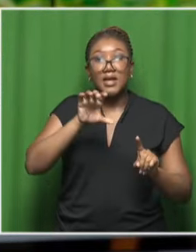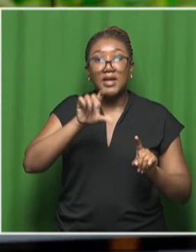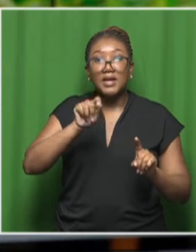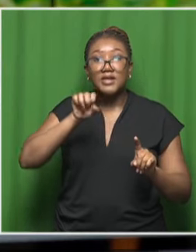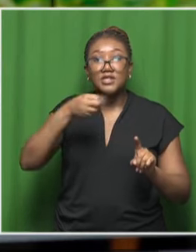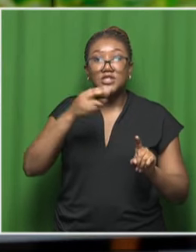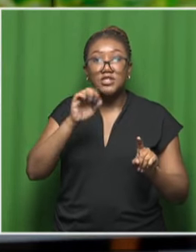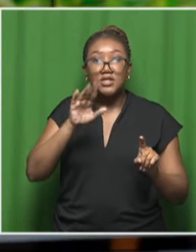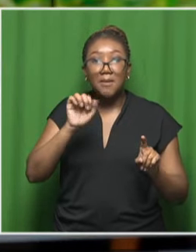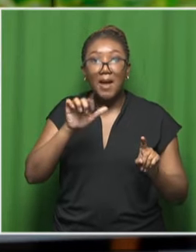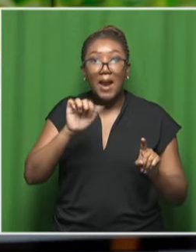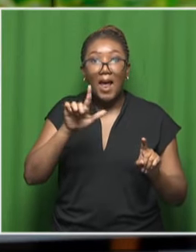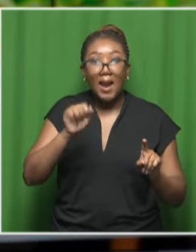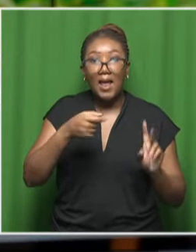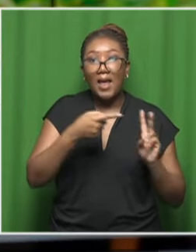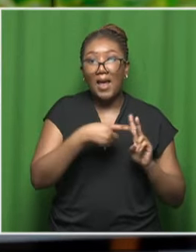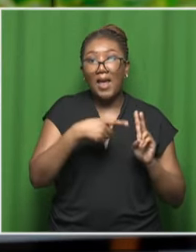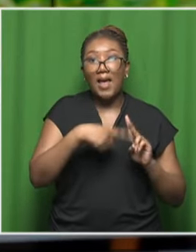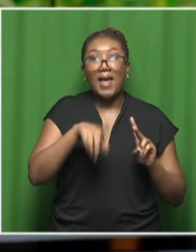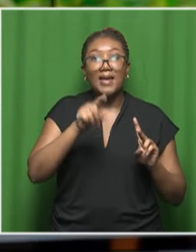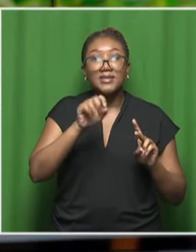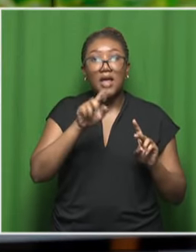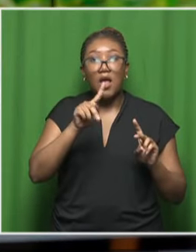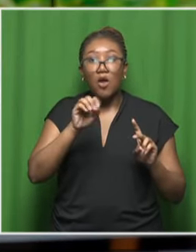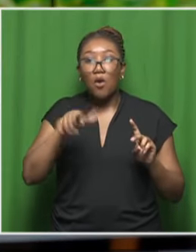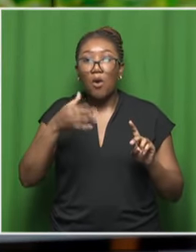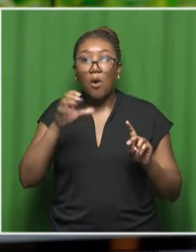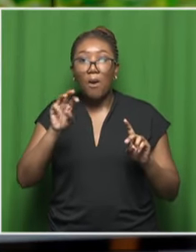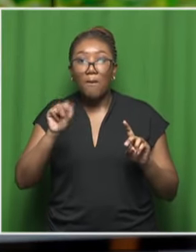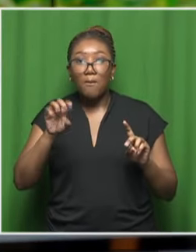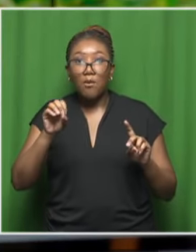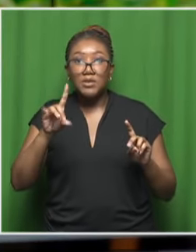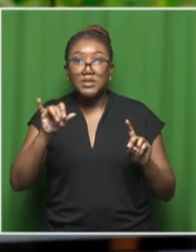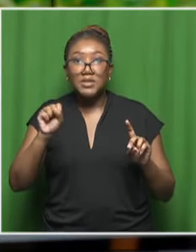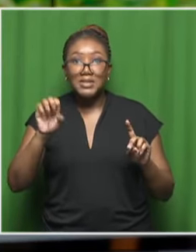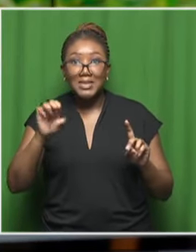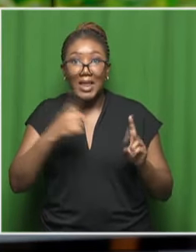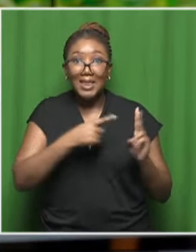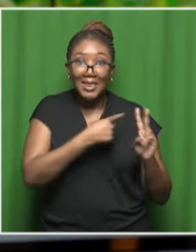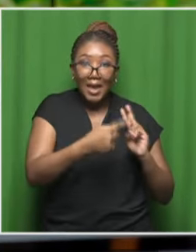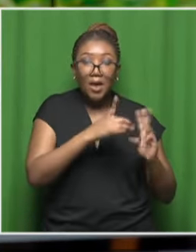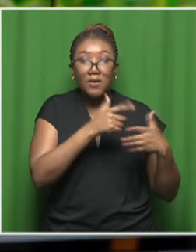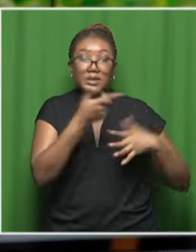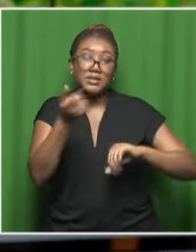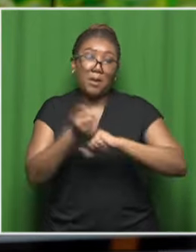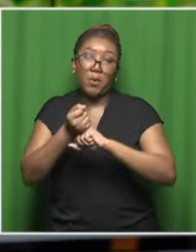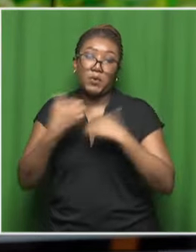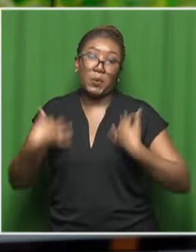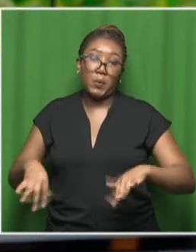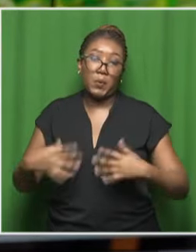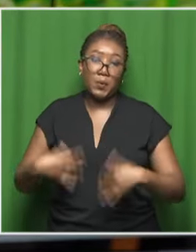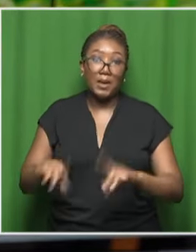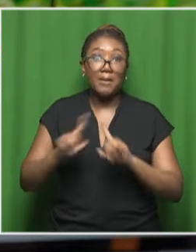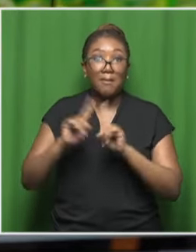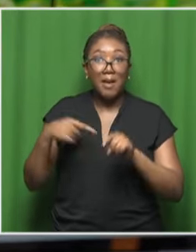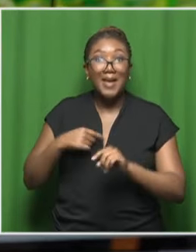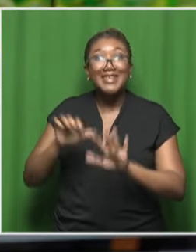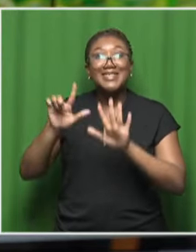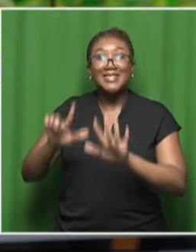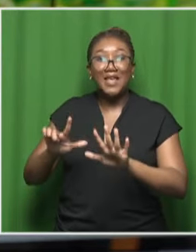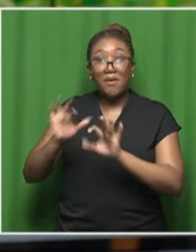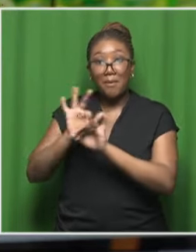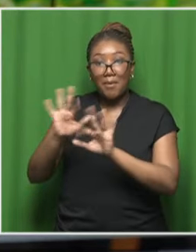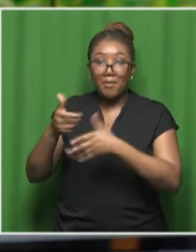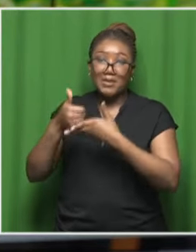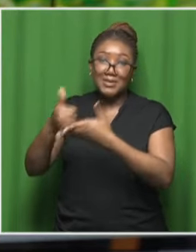Tekumbadise involved. And of course, the crowd was out there again supporting. And we've helped seven beneficiaries in total.